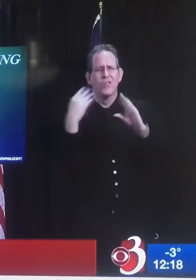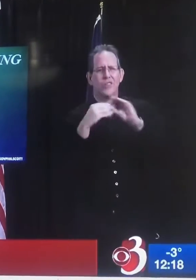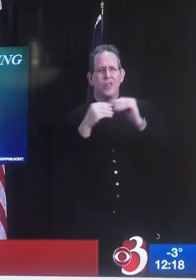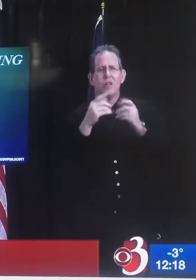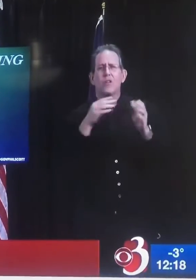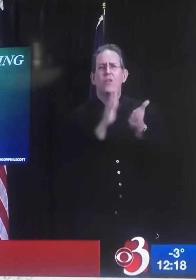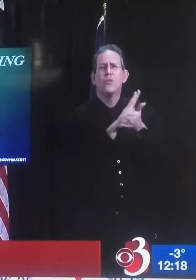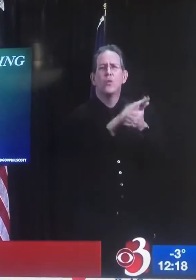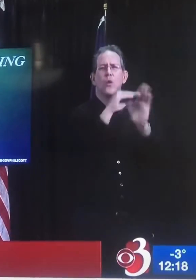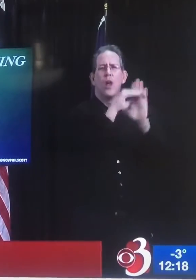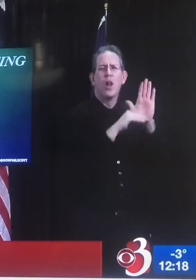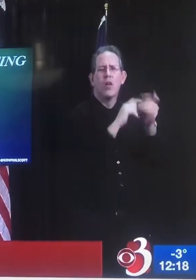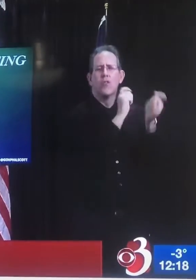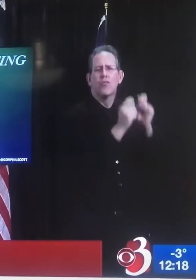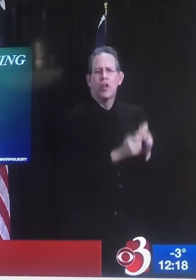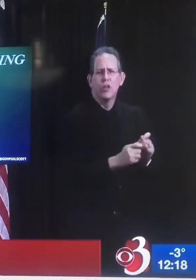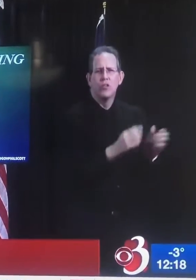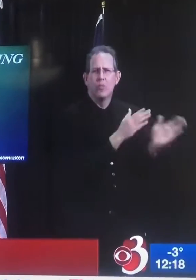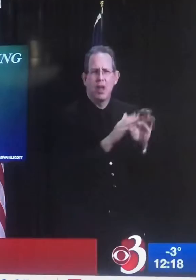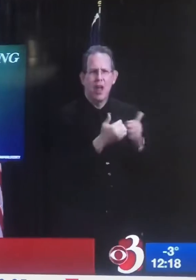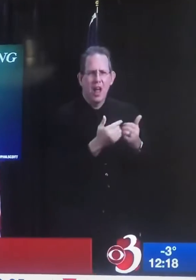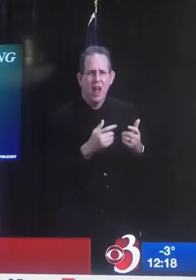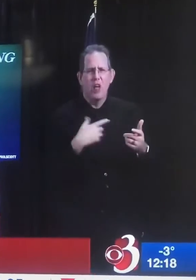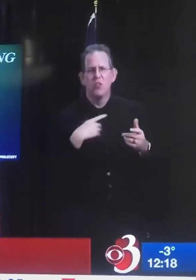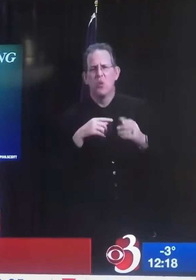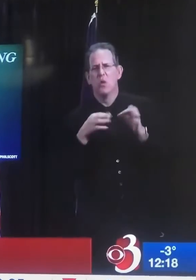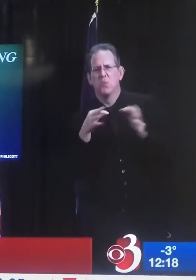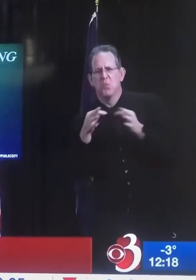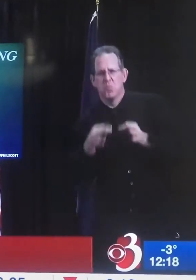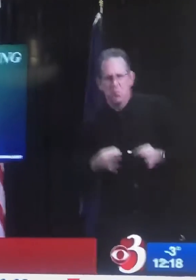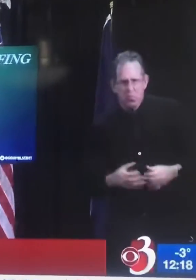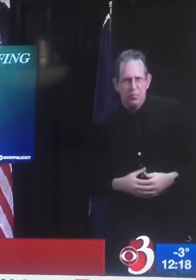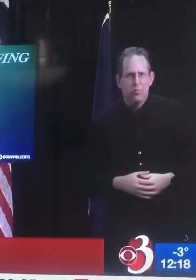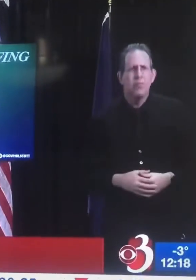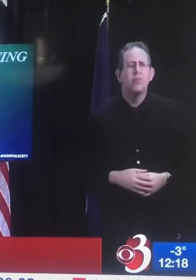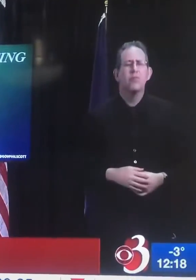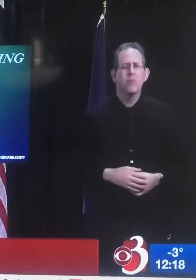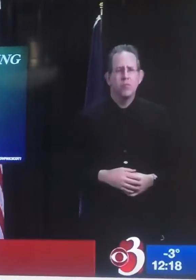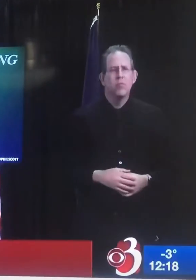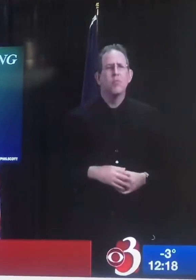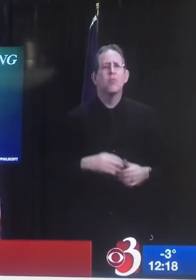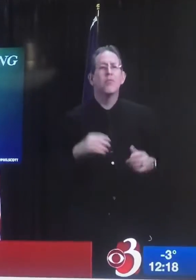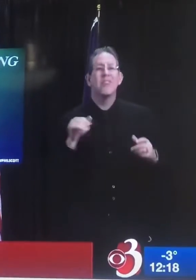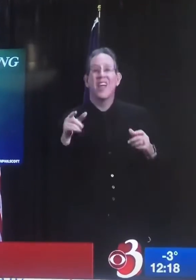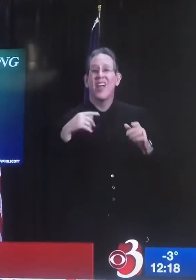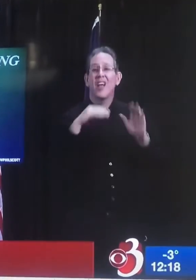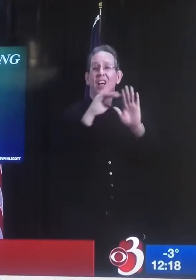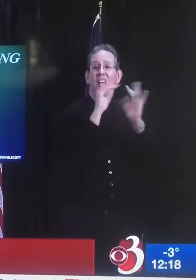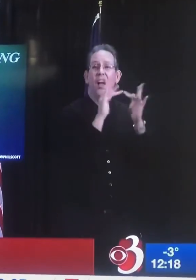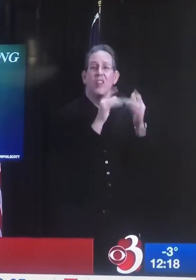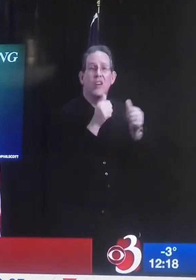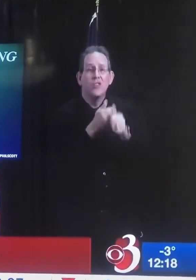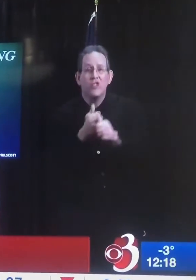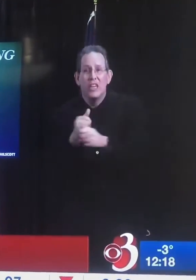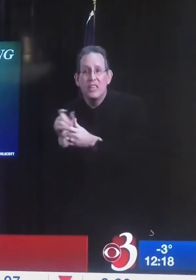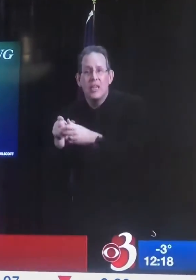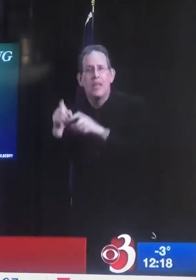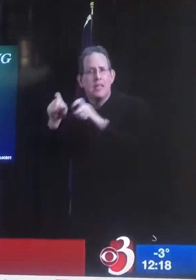Lying, lying, liars. To both contact tracing and testing. I thought I'd start off by explaining some of the background